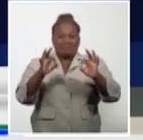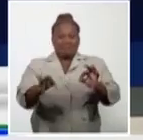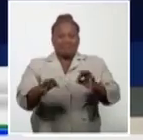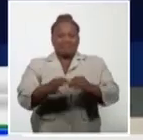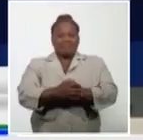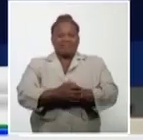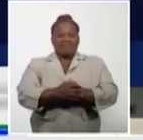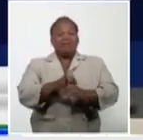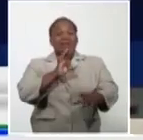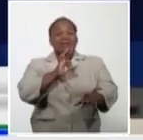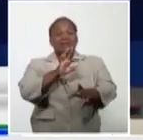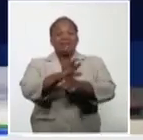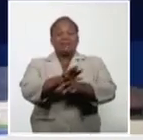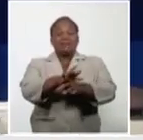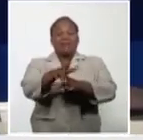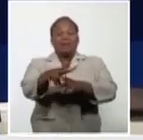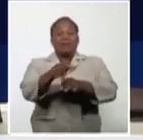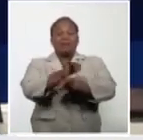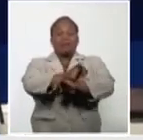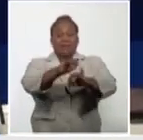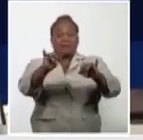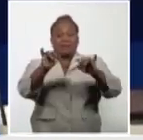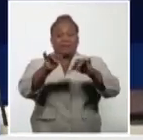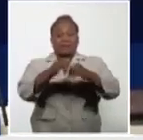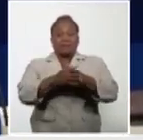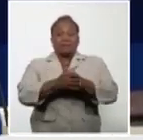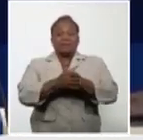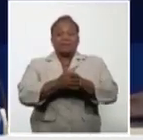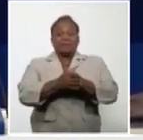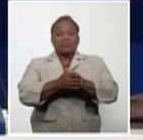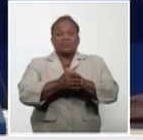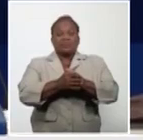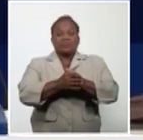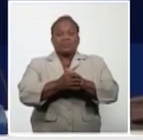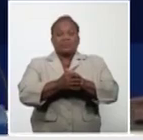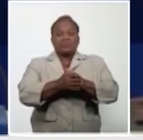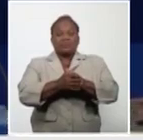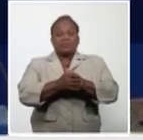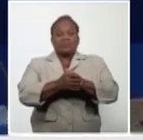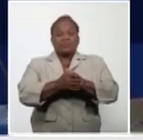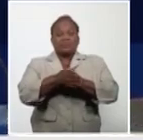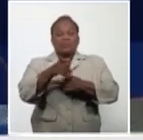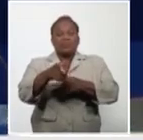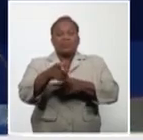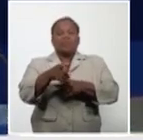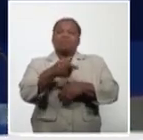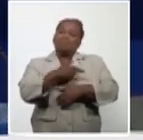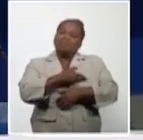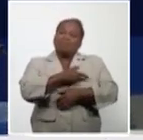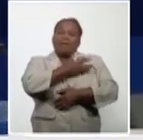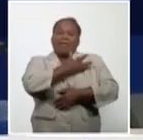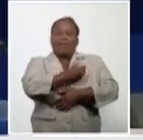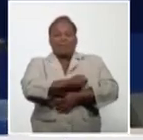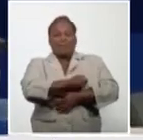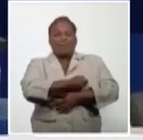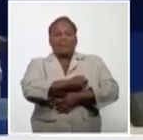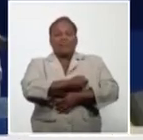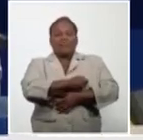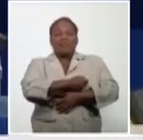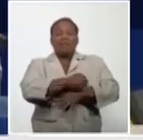.m. We start our conference giving our condolences to the families, the relatives of two people who unfortunately